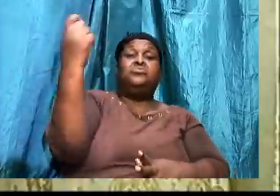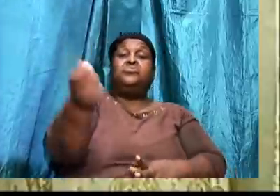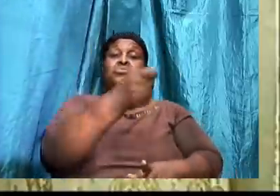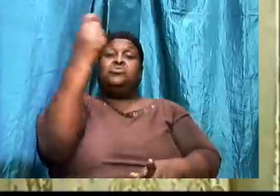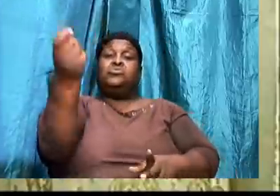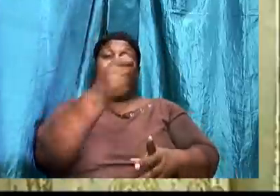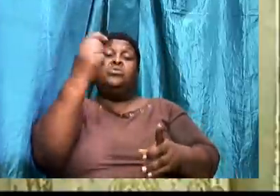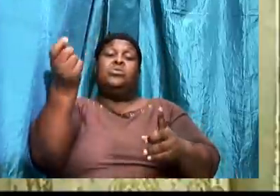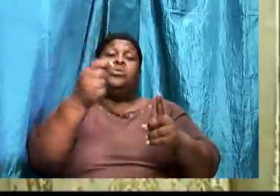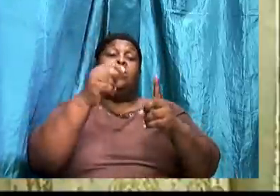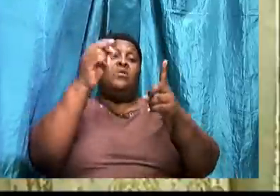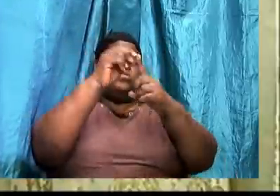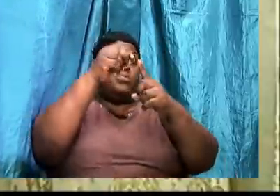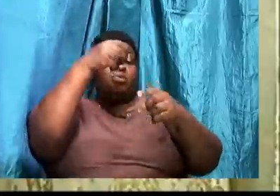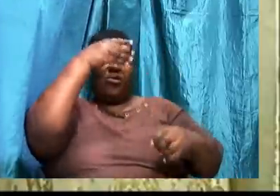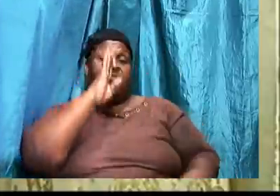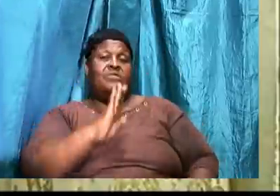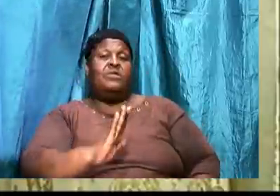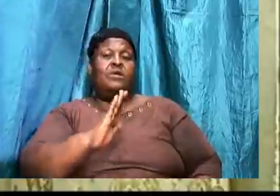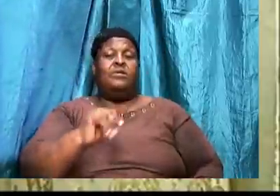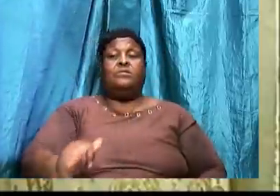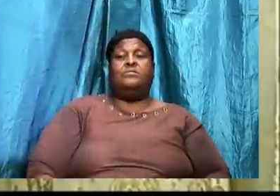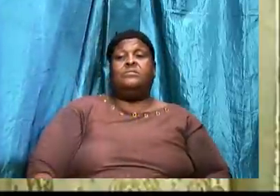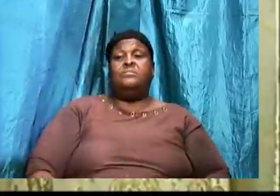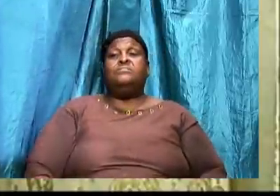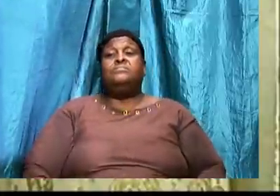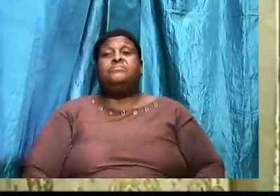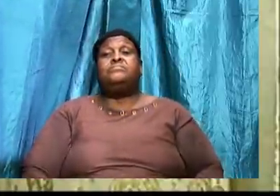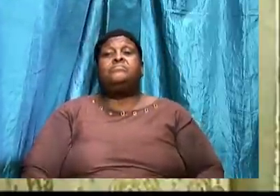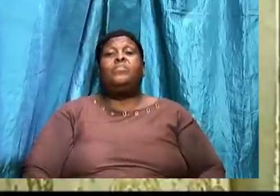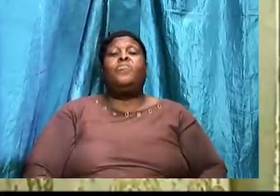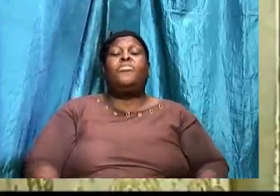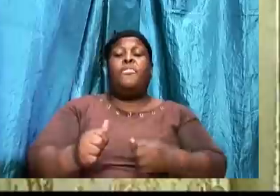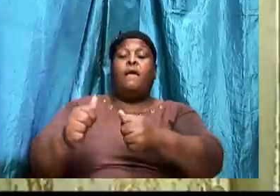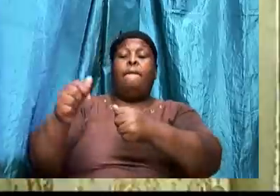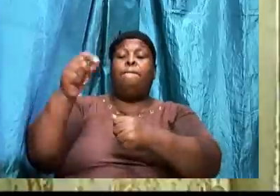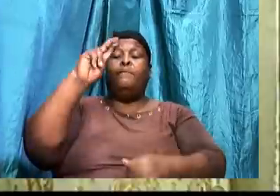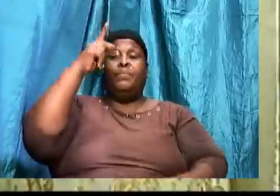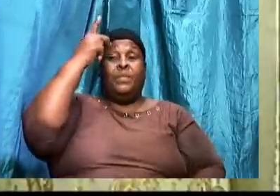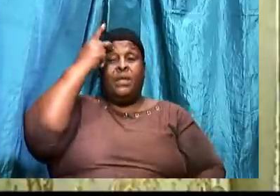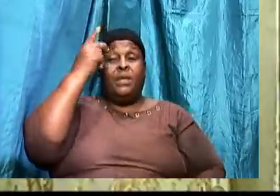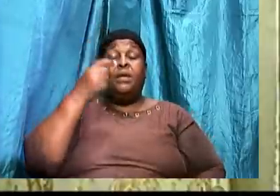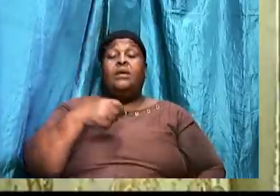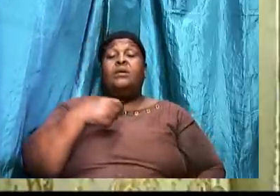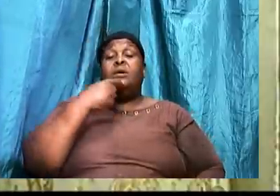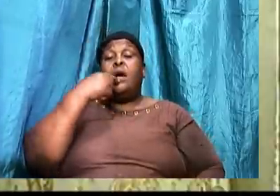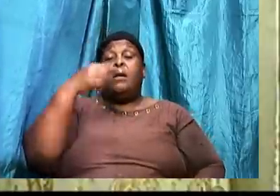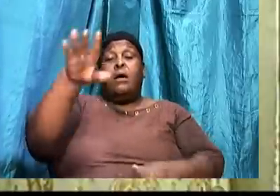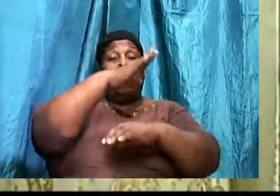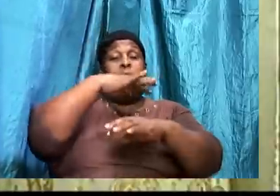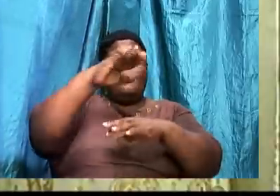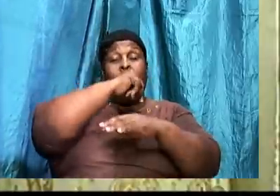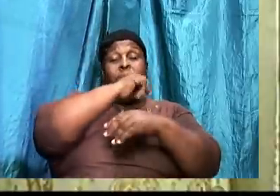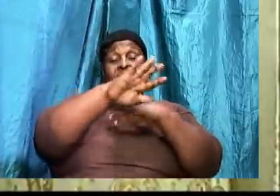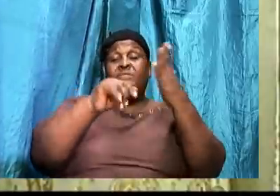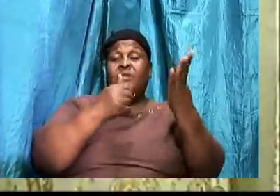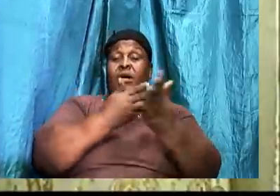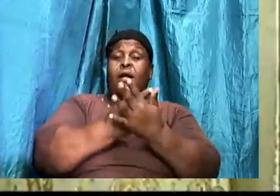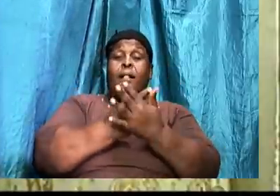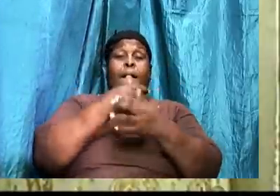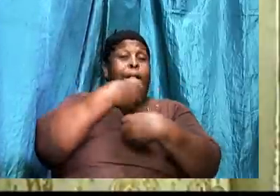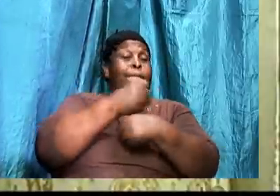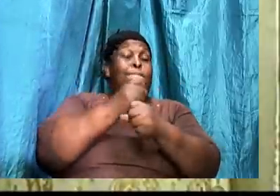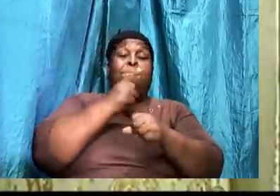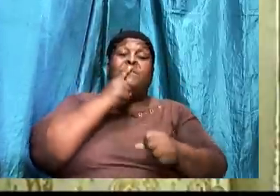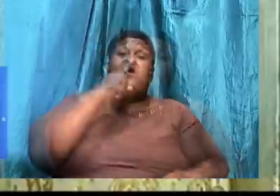The sword is the word of God. The apostle said. Above all. Make